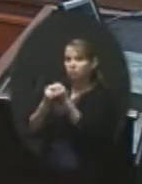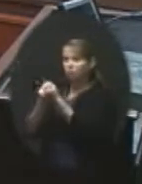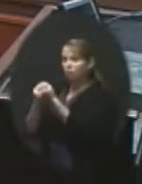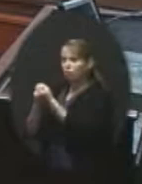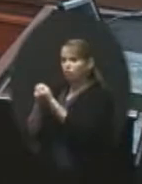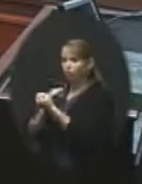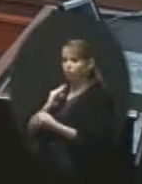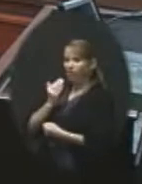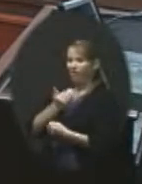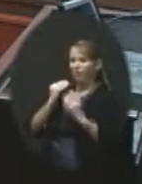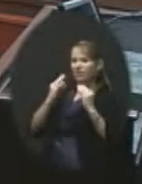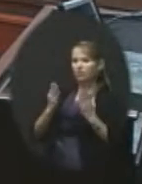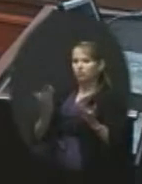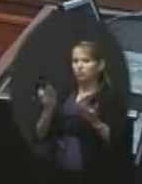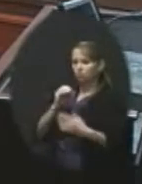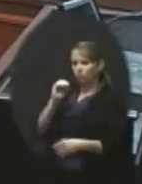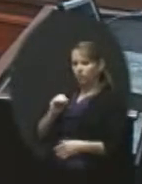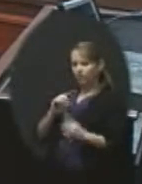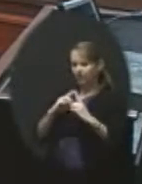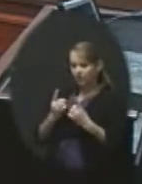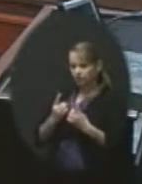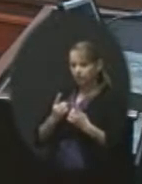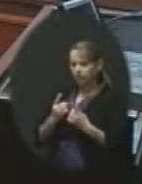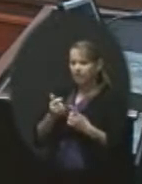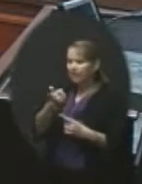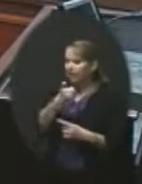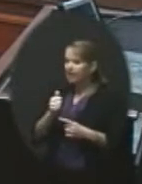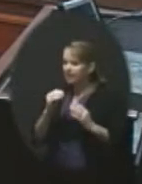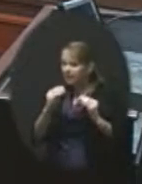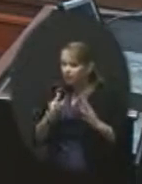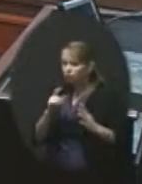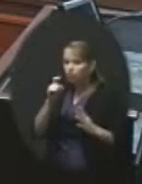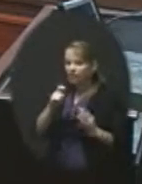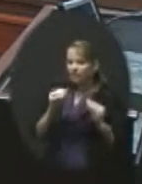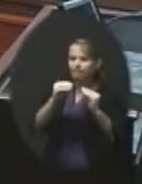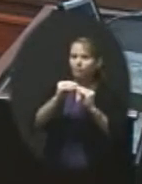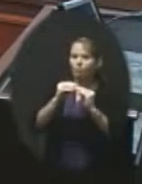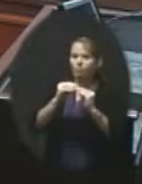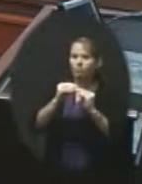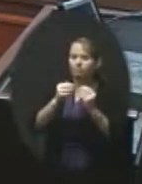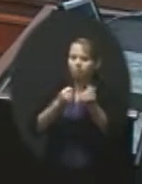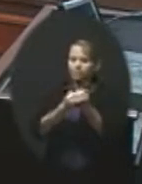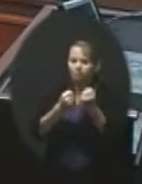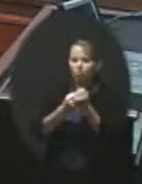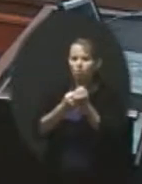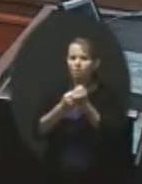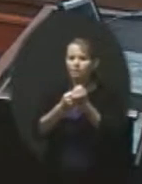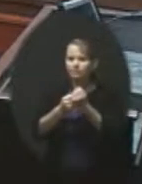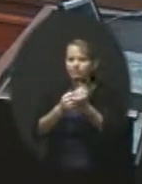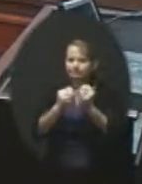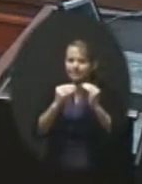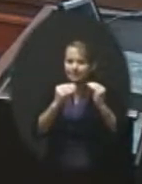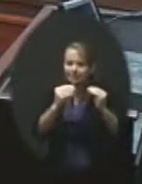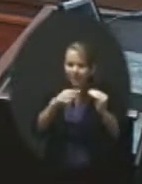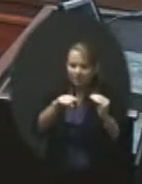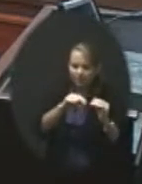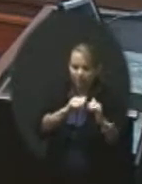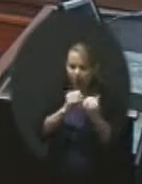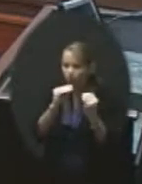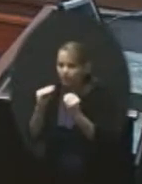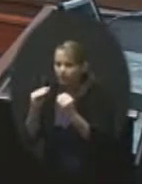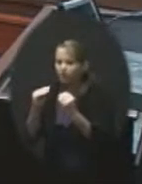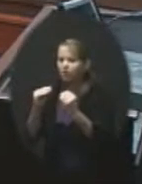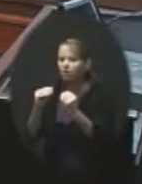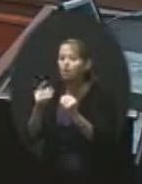district, teachers who are in need of additional support, that we don't move to this